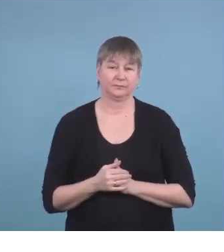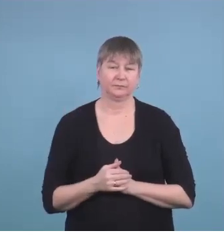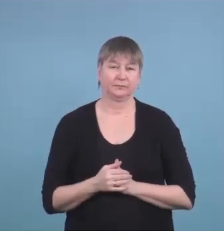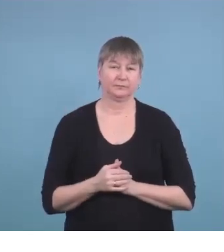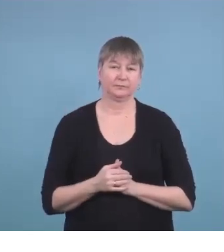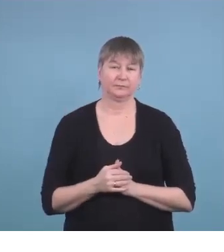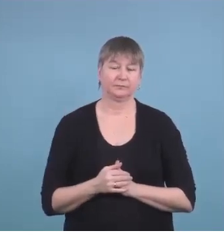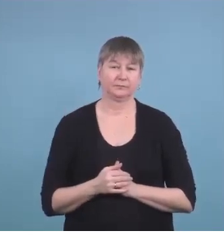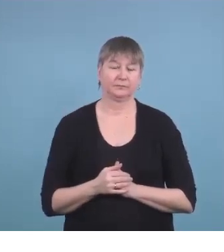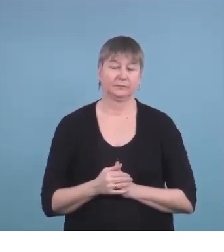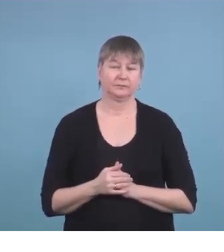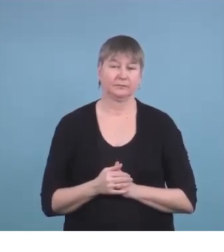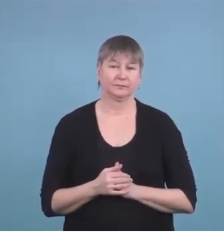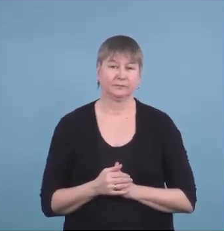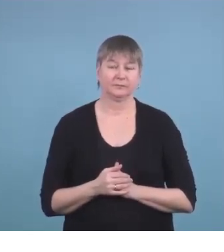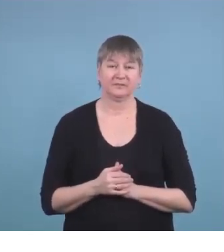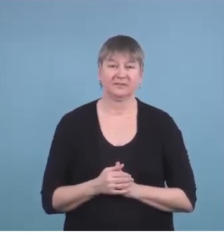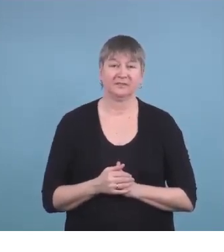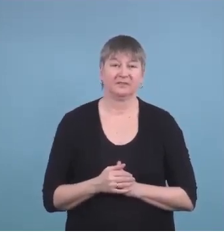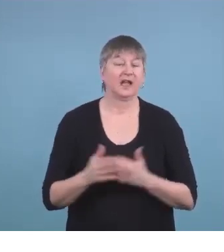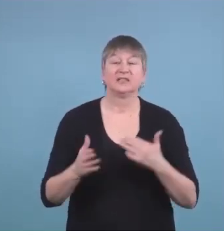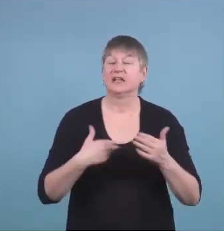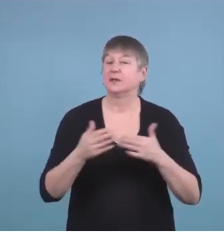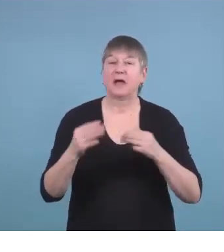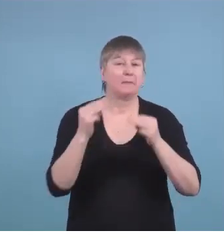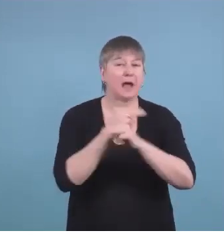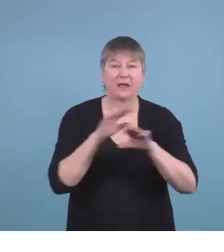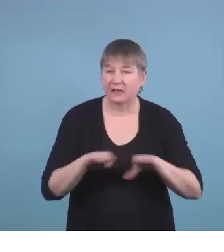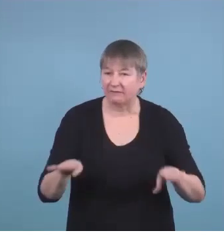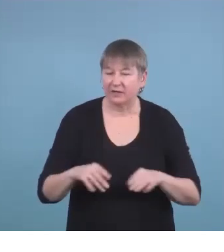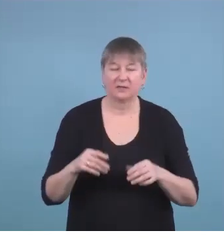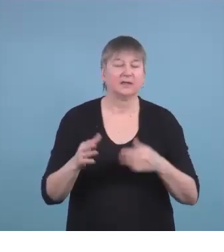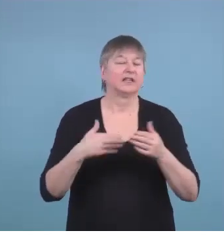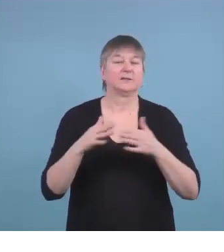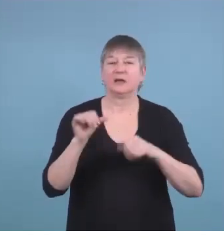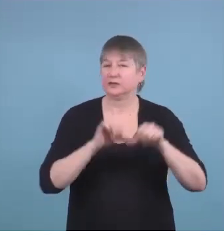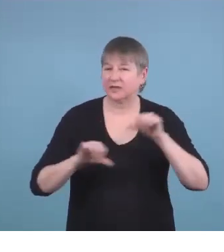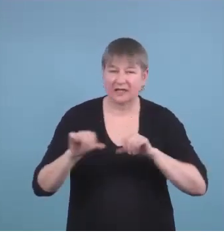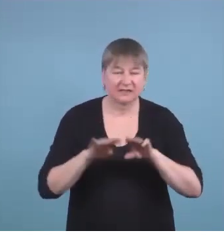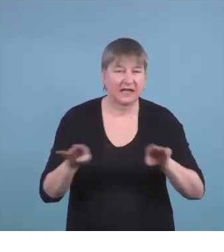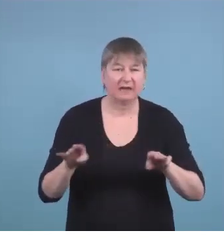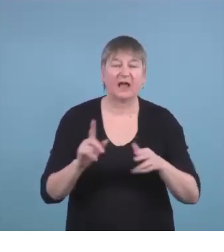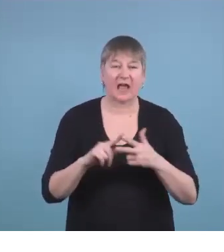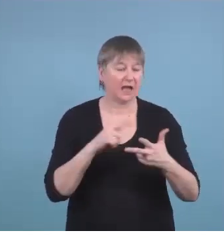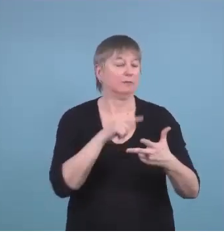You can have any level of math or science and achieve either one.